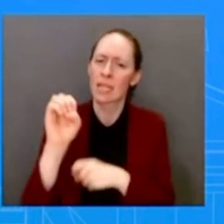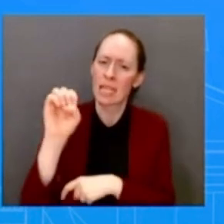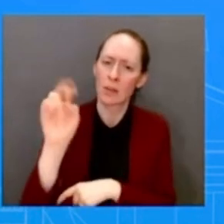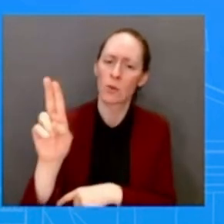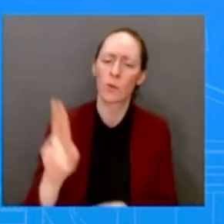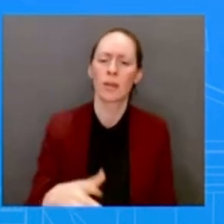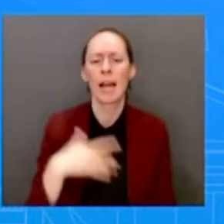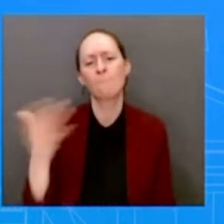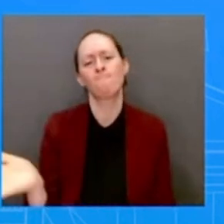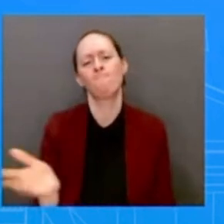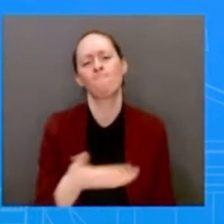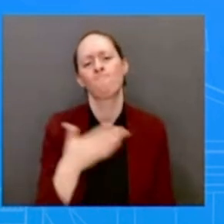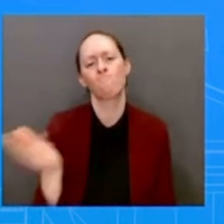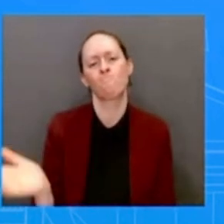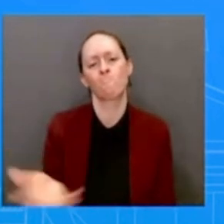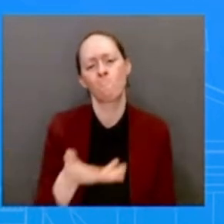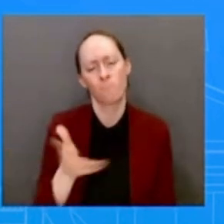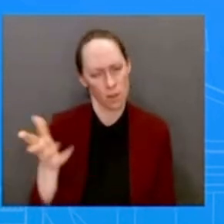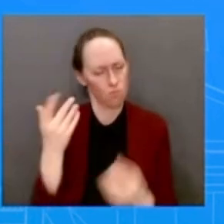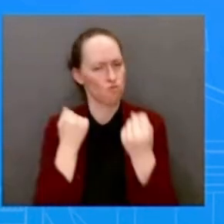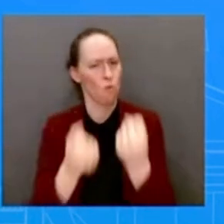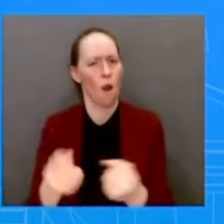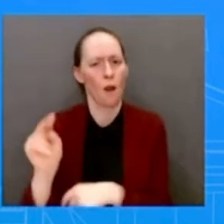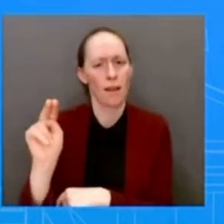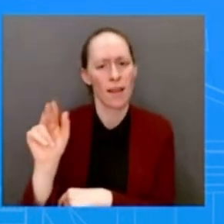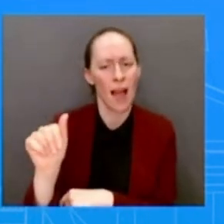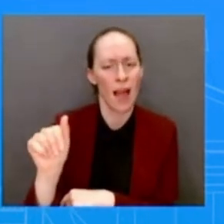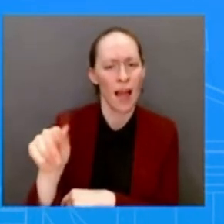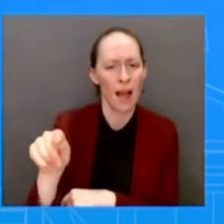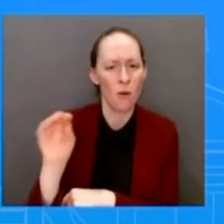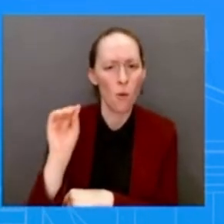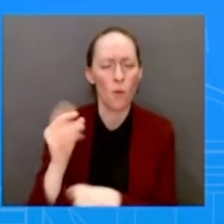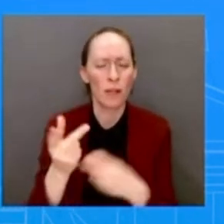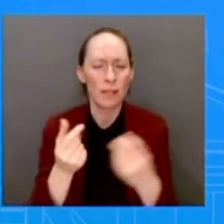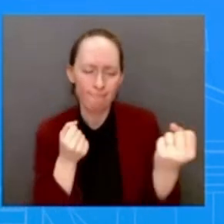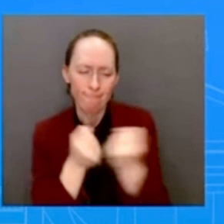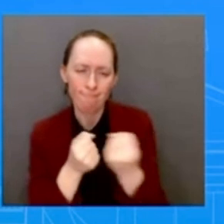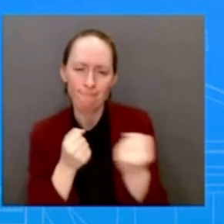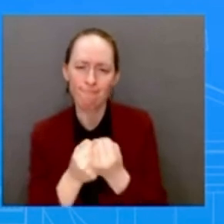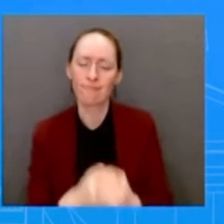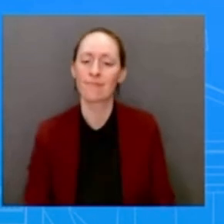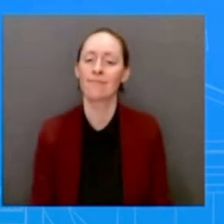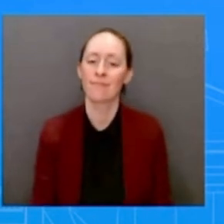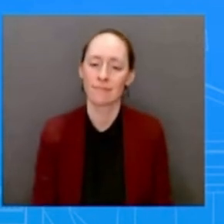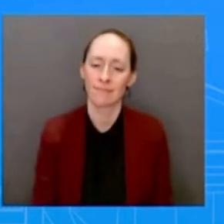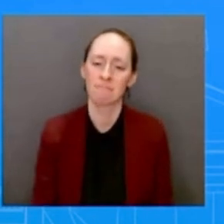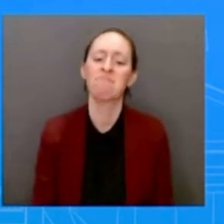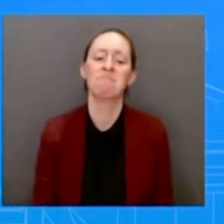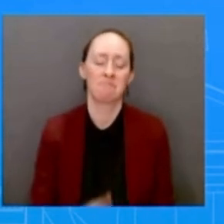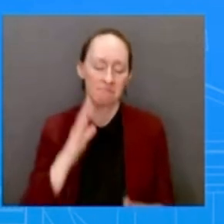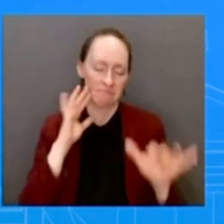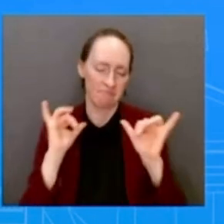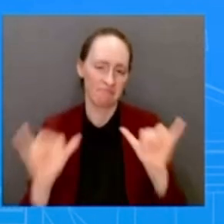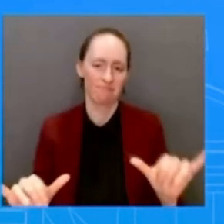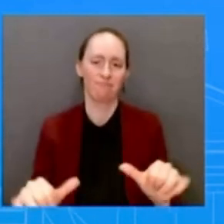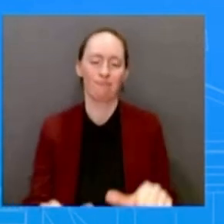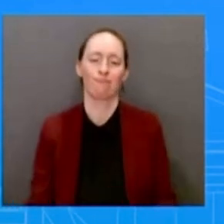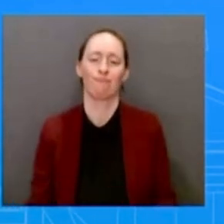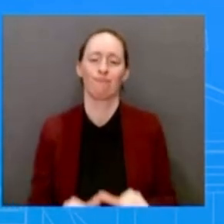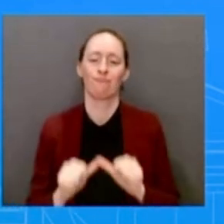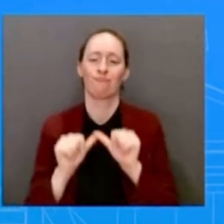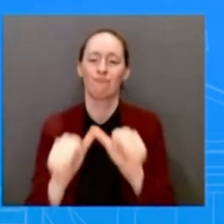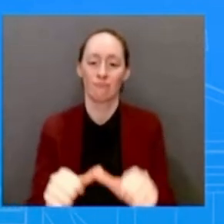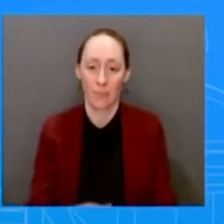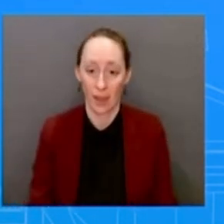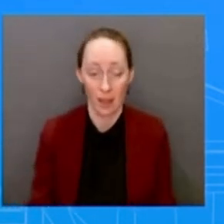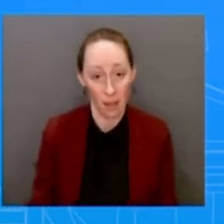Europe and the West. And so I think that's going to continue. We believe that's going to continue. Remember, when Russia, when Putin first started